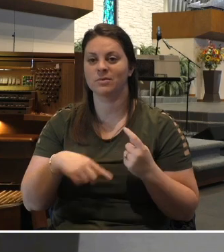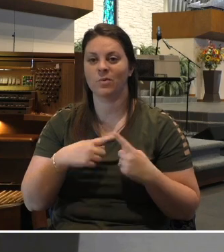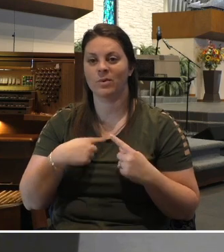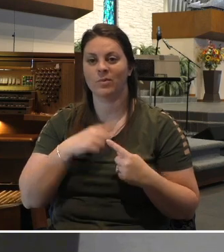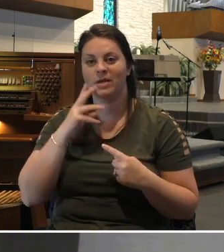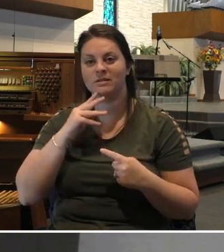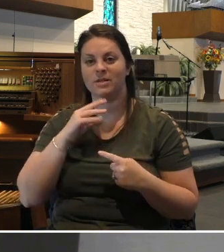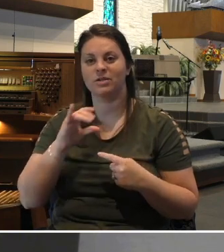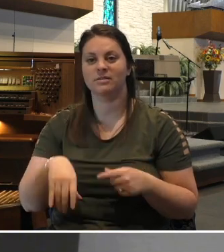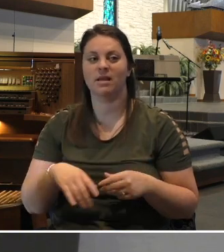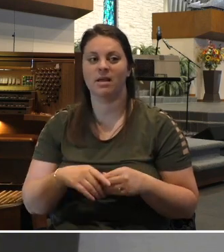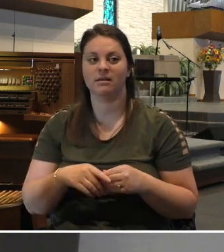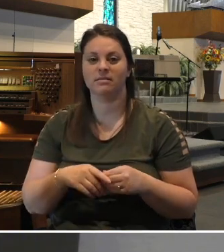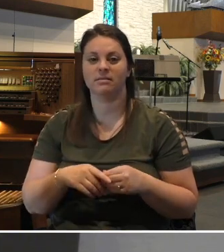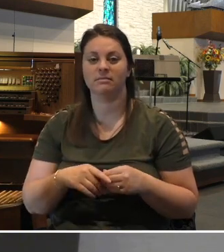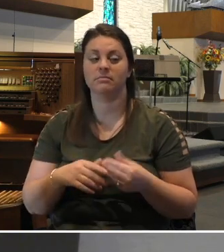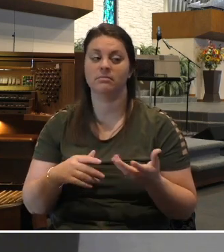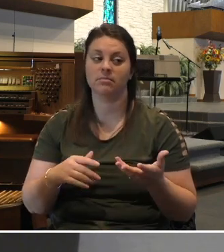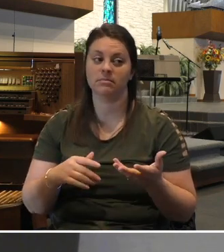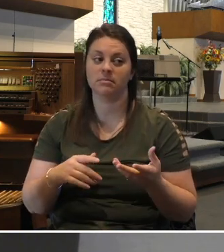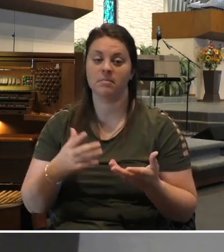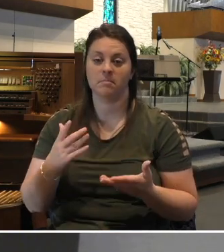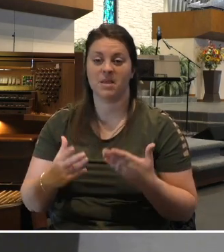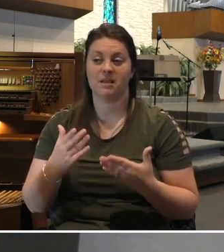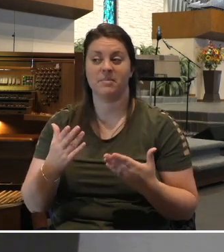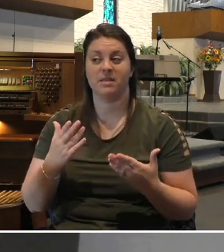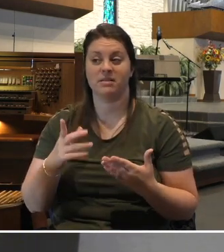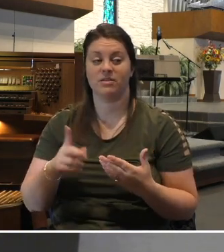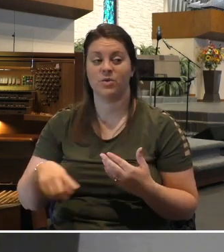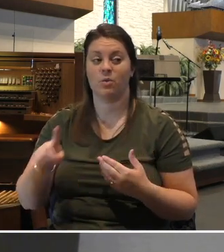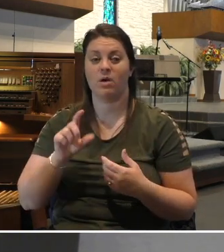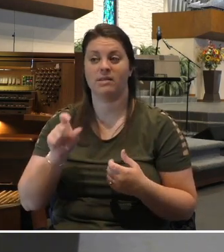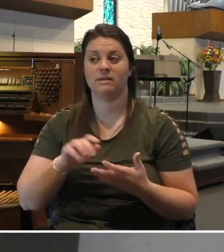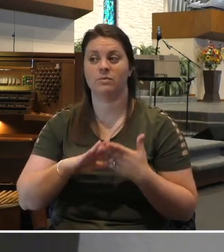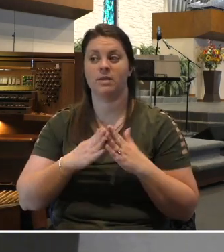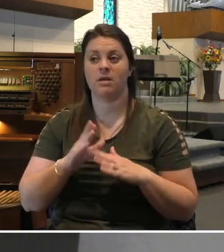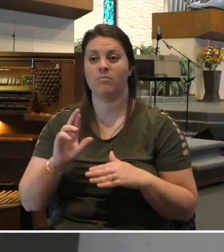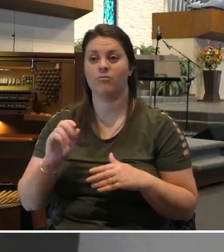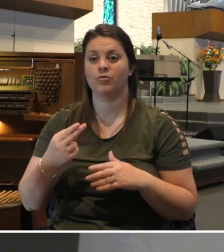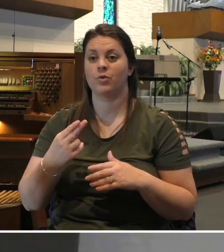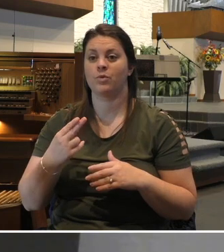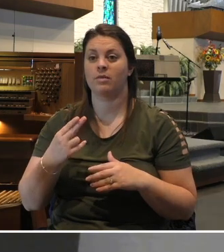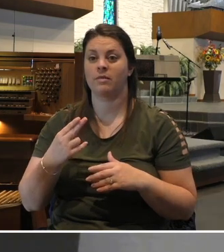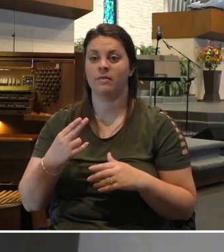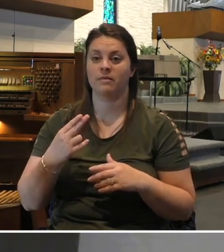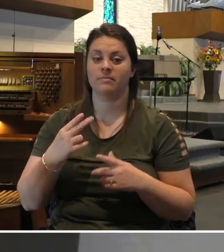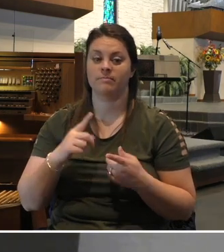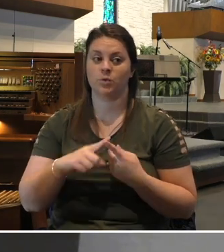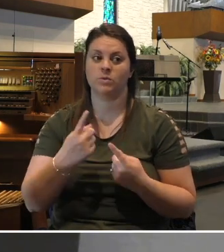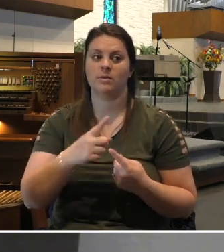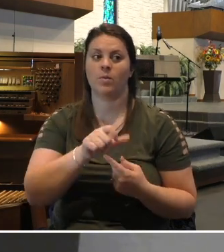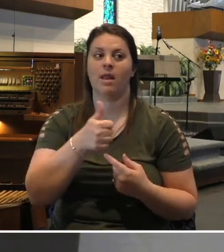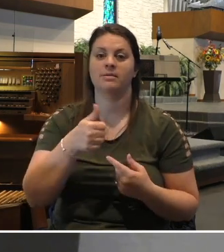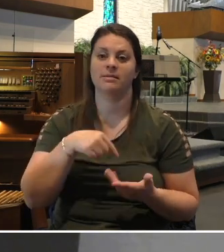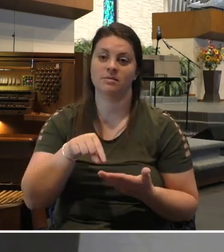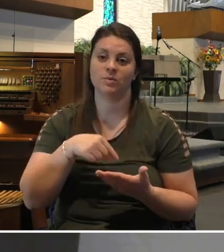to be Ruth for someone this week. Just take a moment and consider who in your life